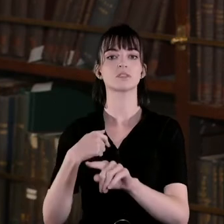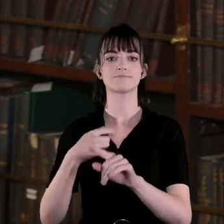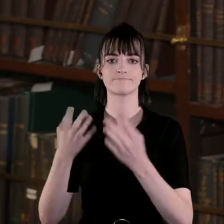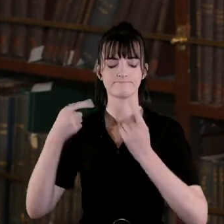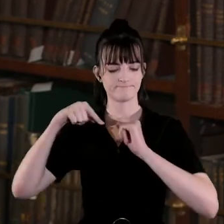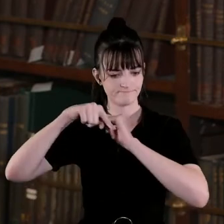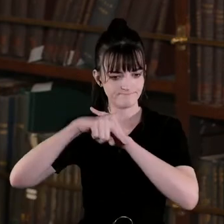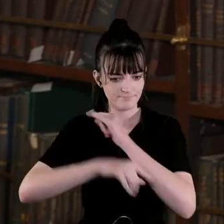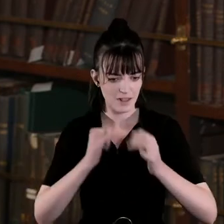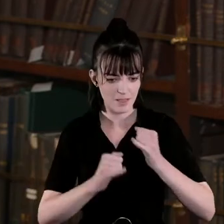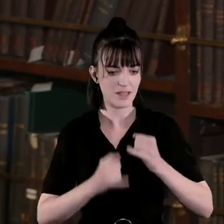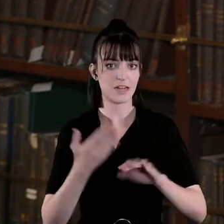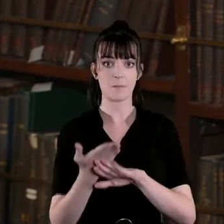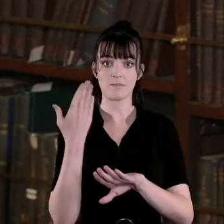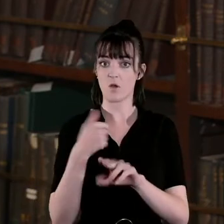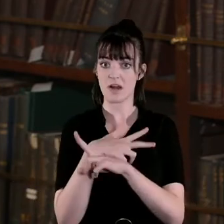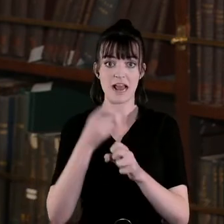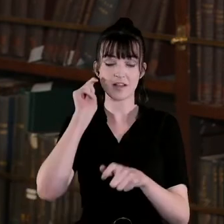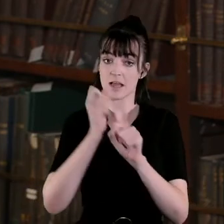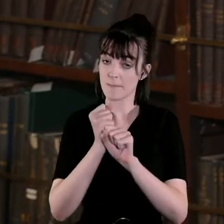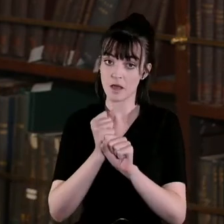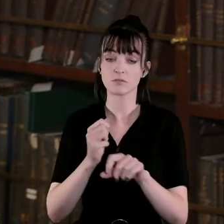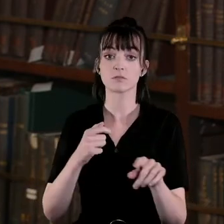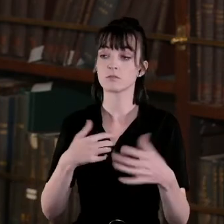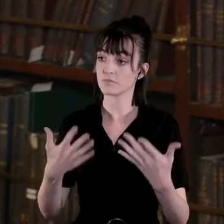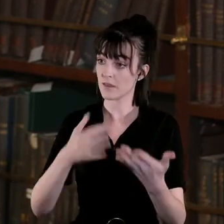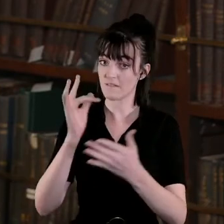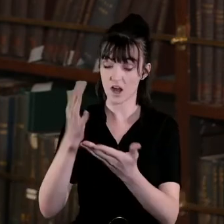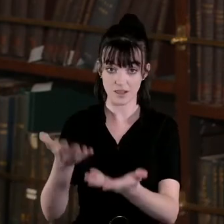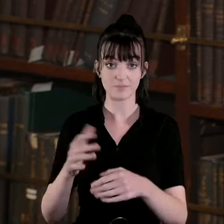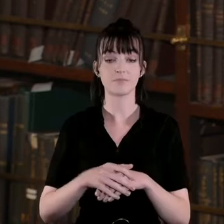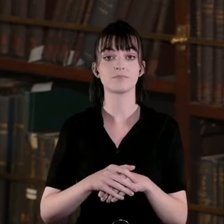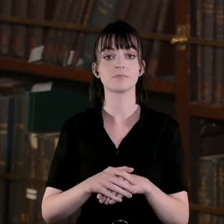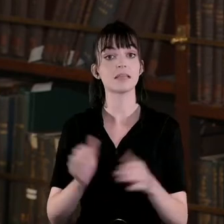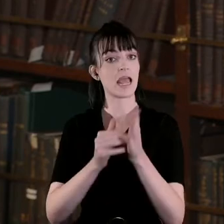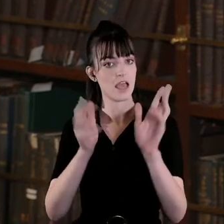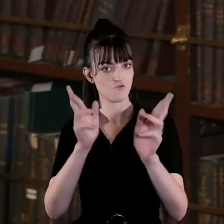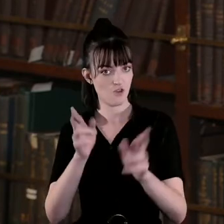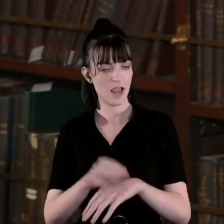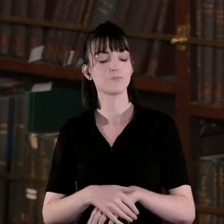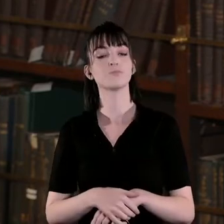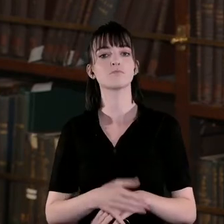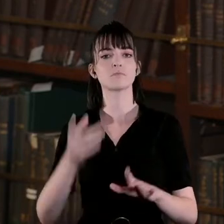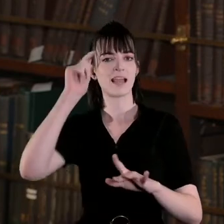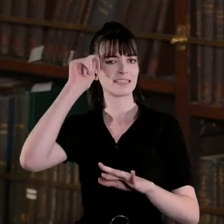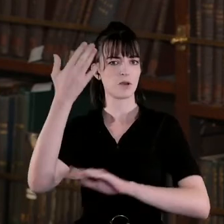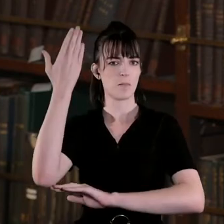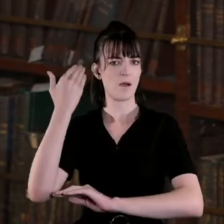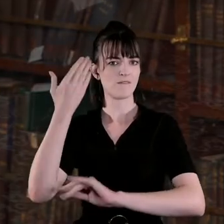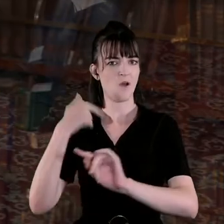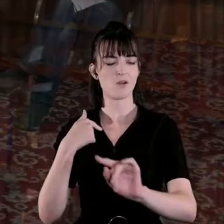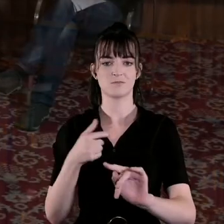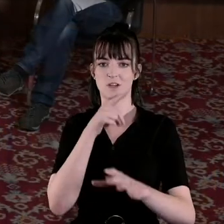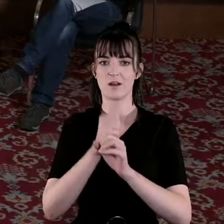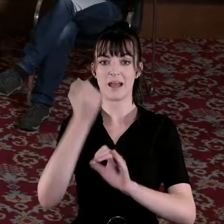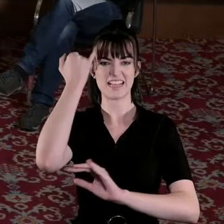haven't been explored or considered before Fergal yeah I think that's right Patrick I think sometimes in the past we've maybe looked at the idea